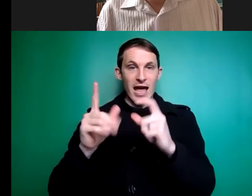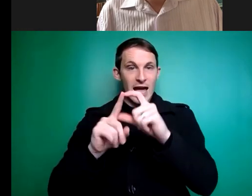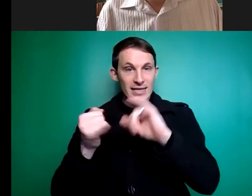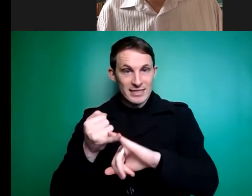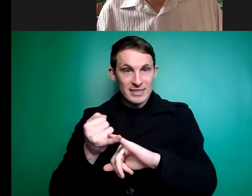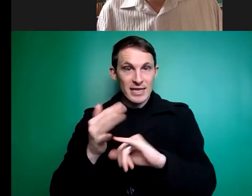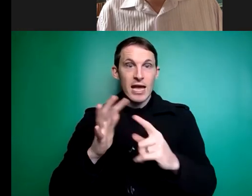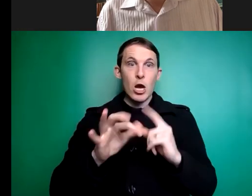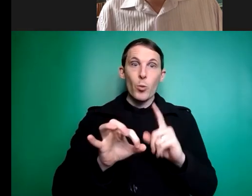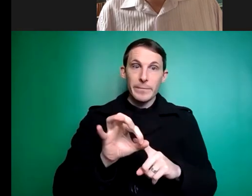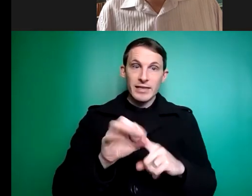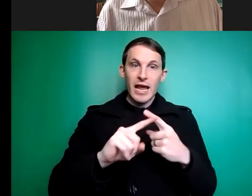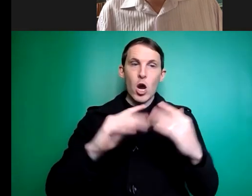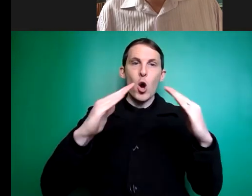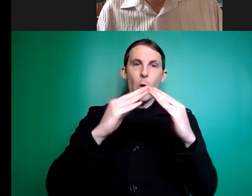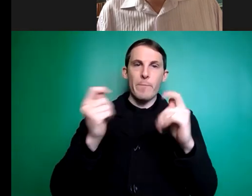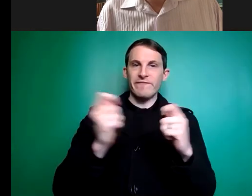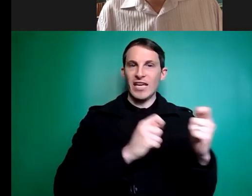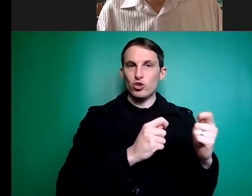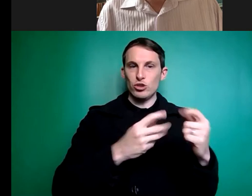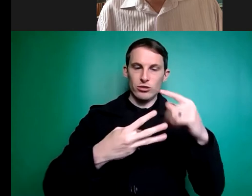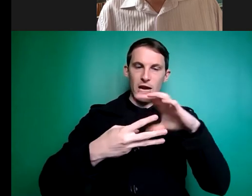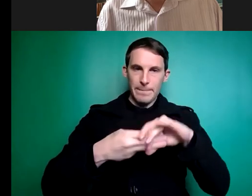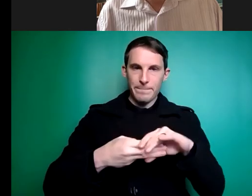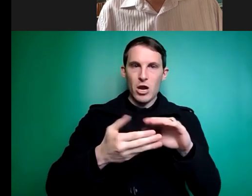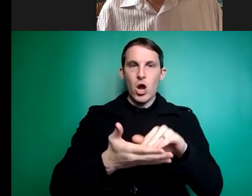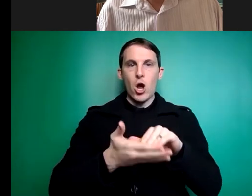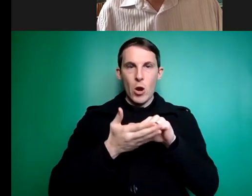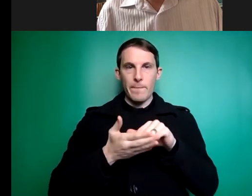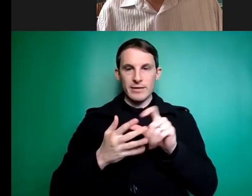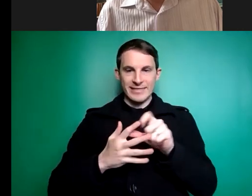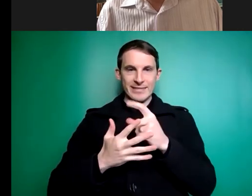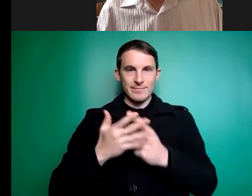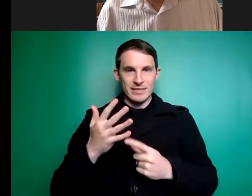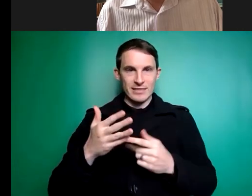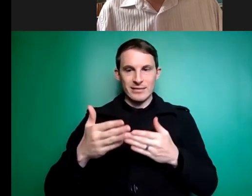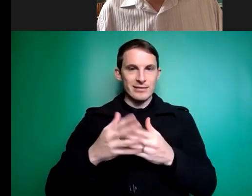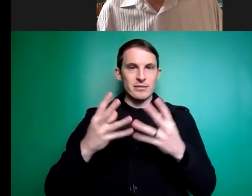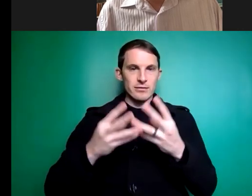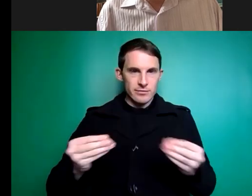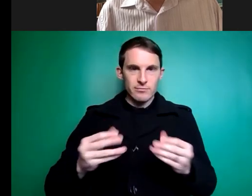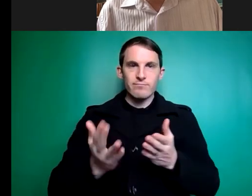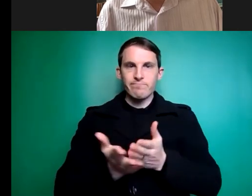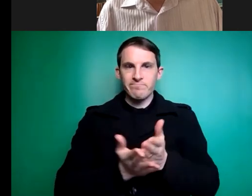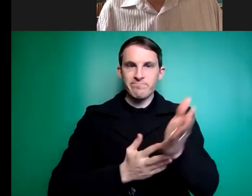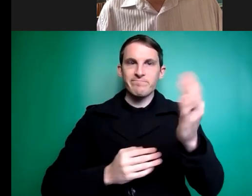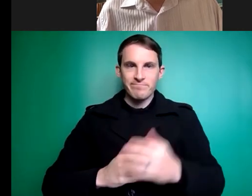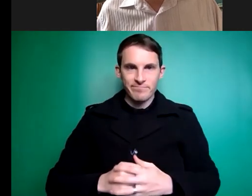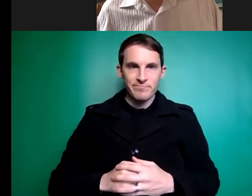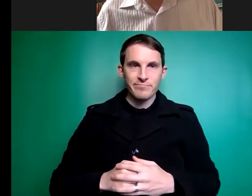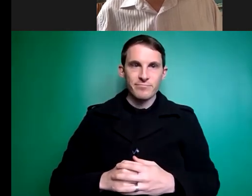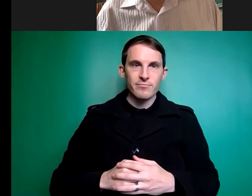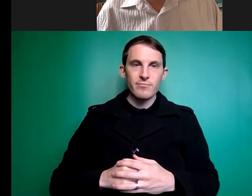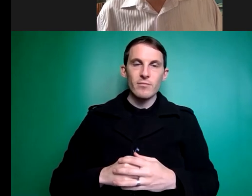modifications that help you overcome the impact of your disability so yes it is covered and valerie and peter both talked